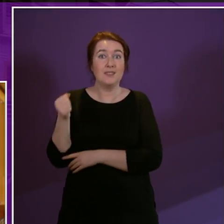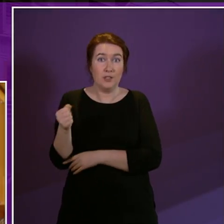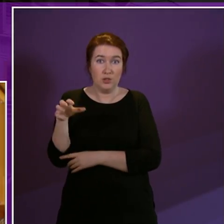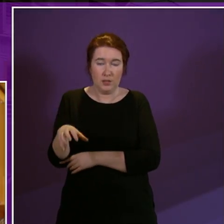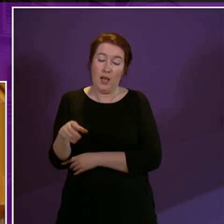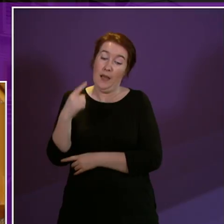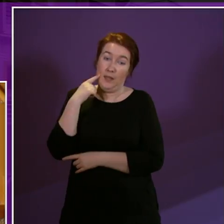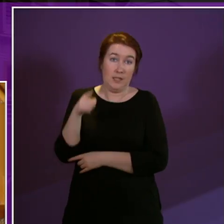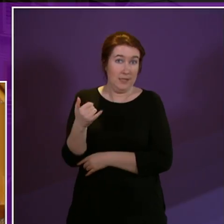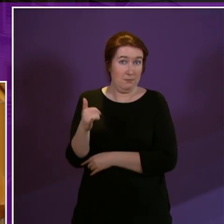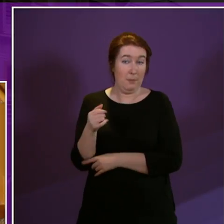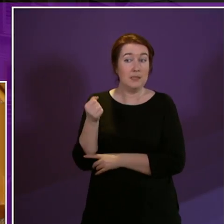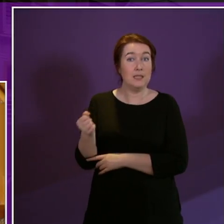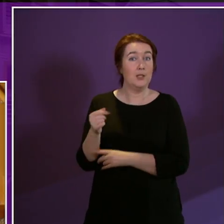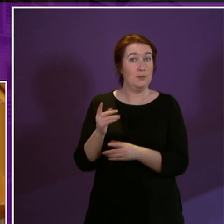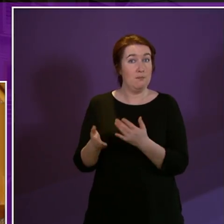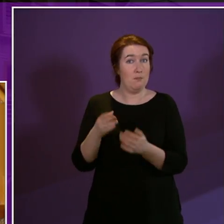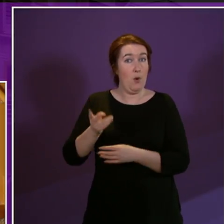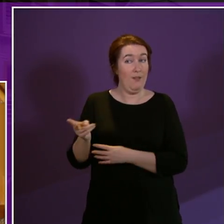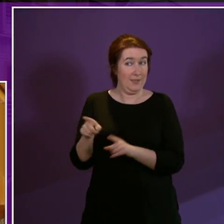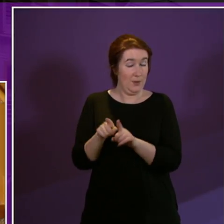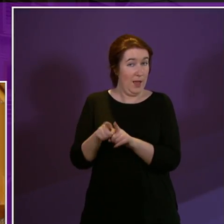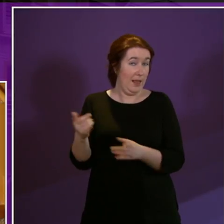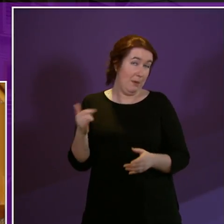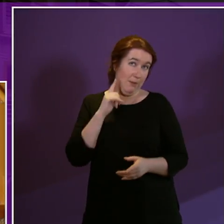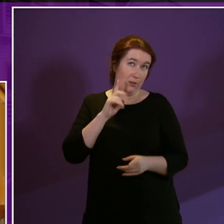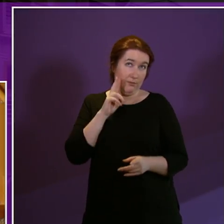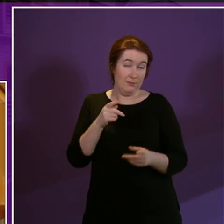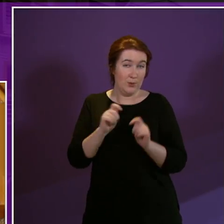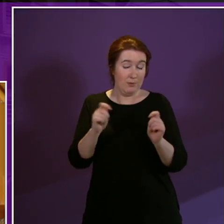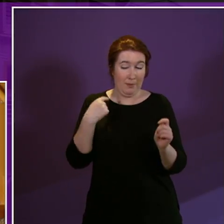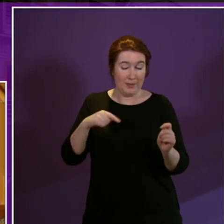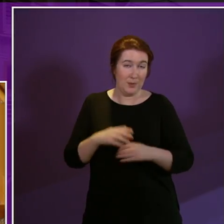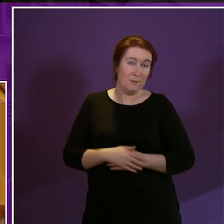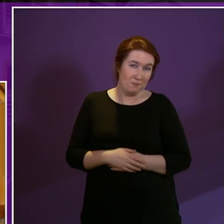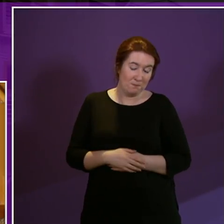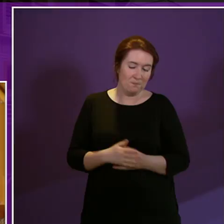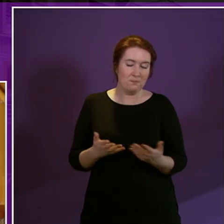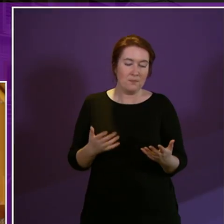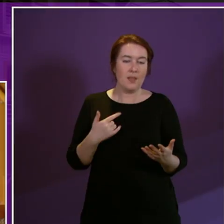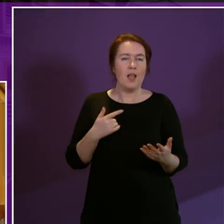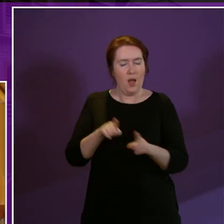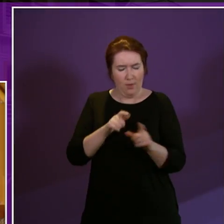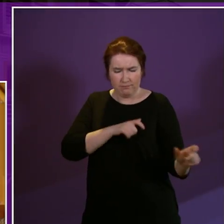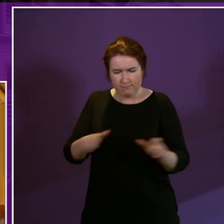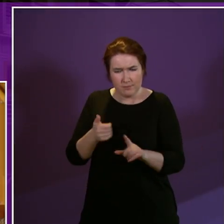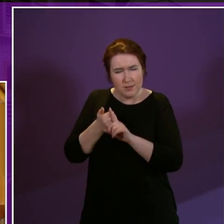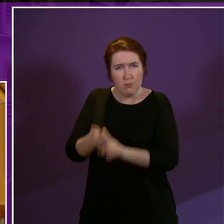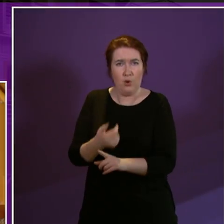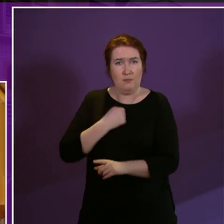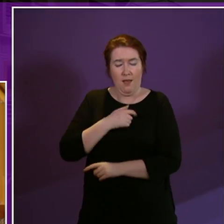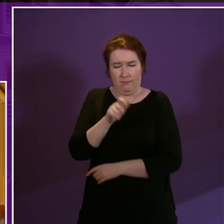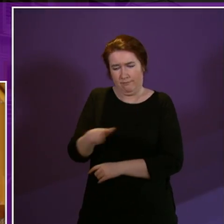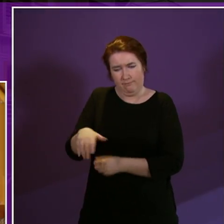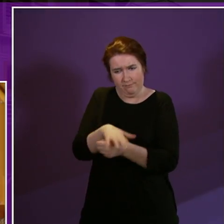be using Waverley Station more often in the future and I will I will continue to do all I can to support constituents to